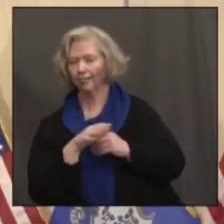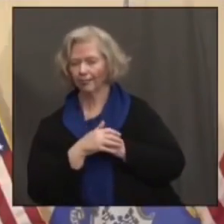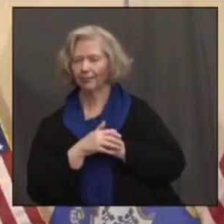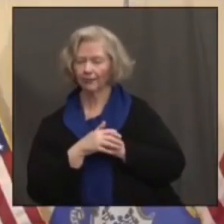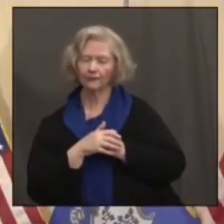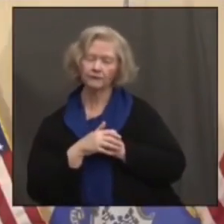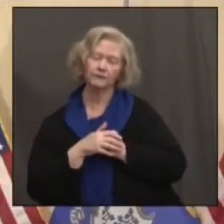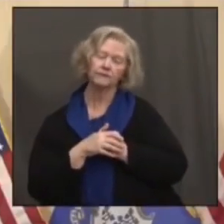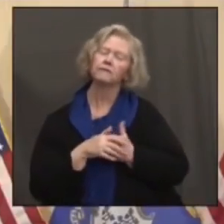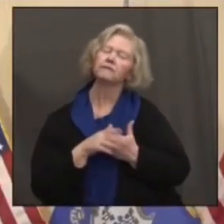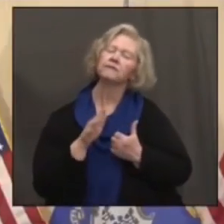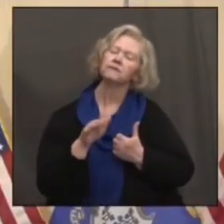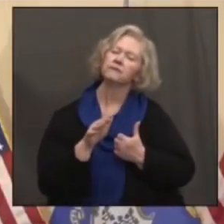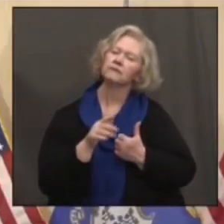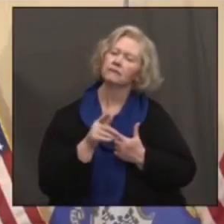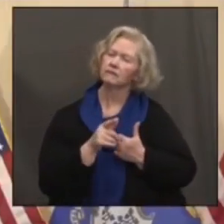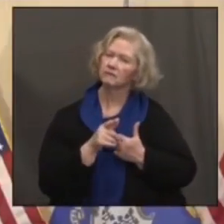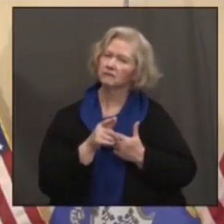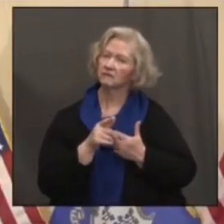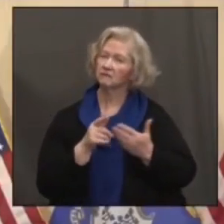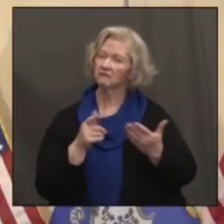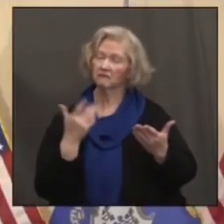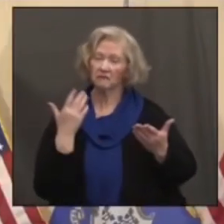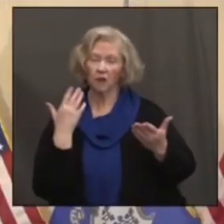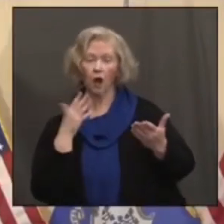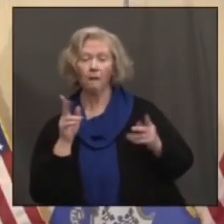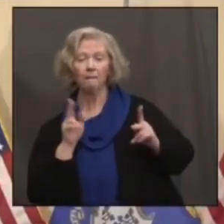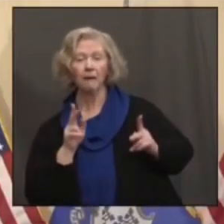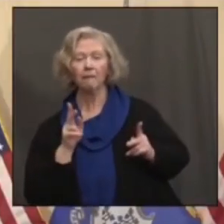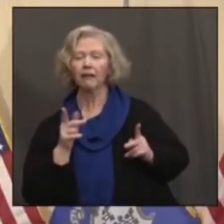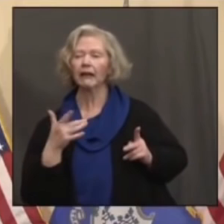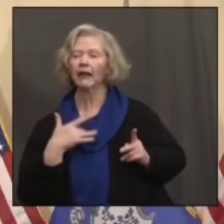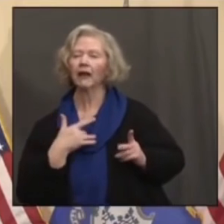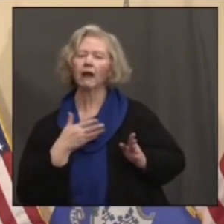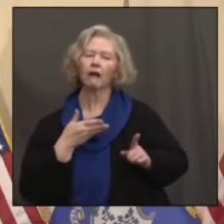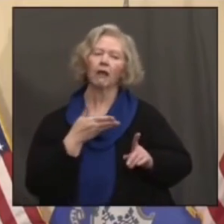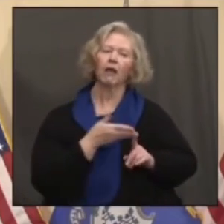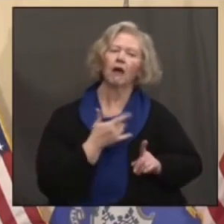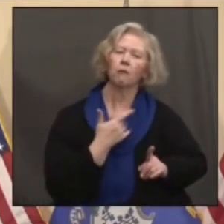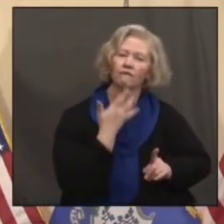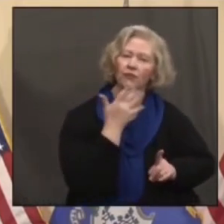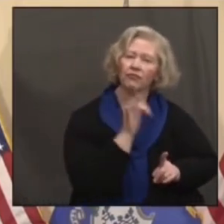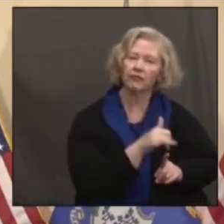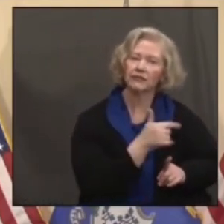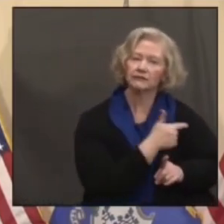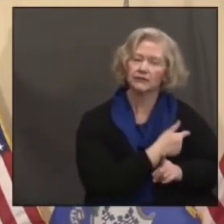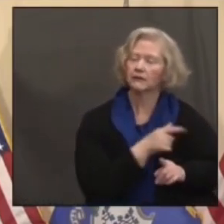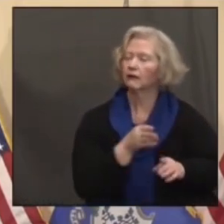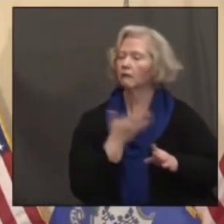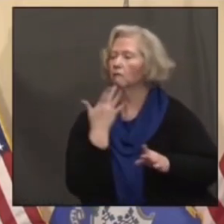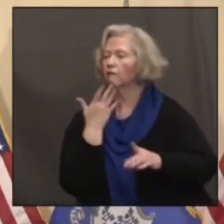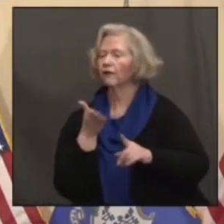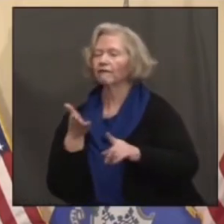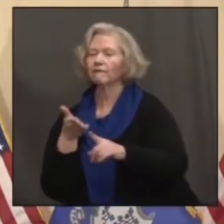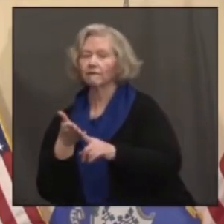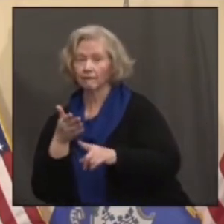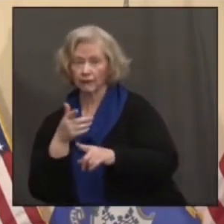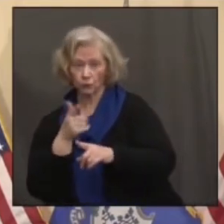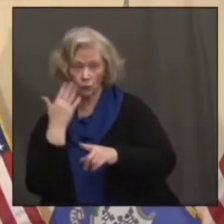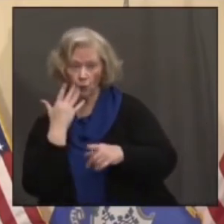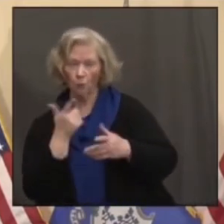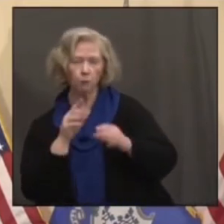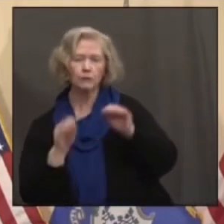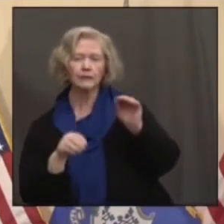Thanks. then are you aware of people shopping around for one vaccine or another? Do we have any stats on that? And